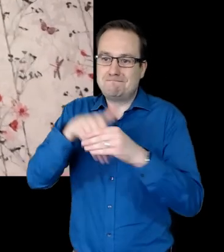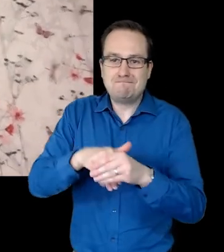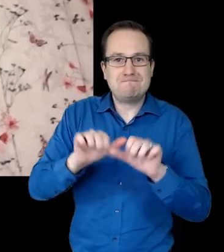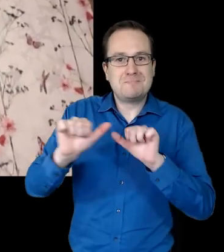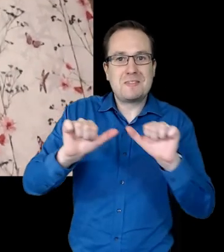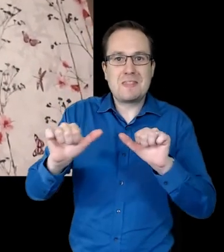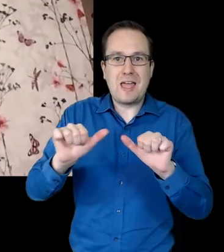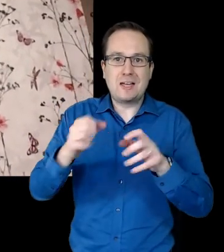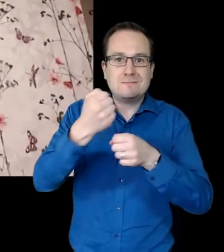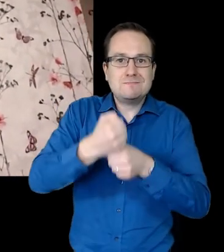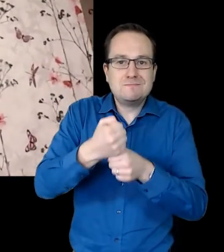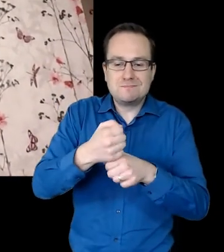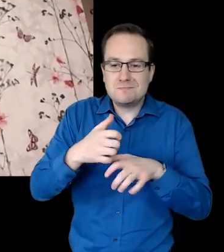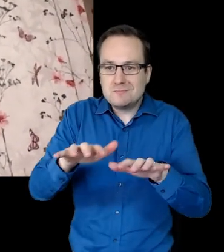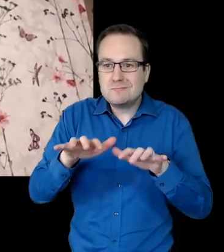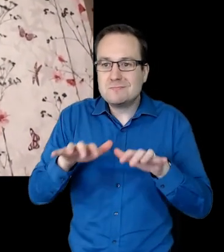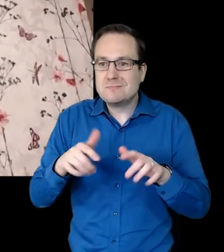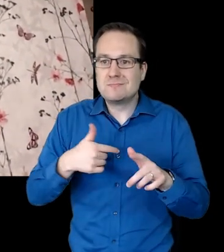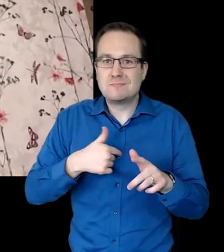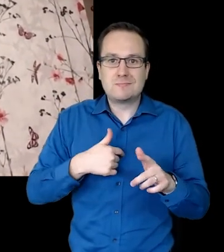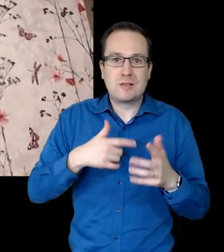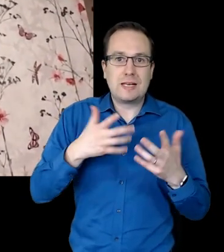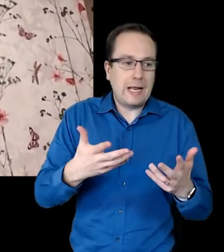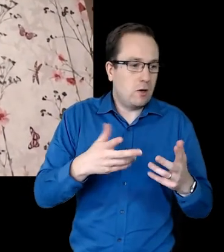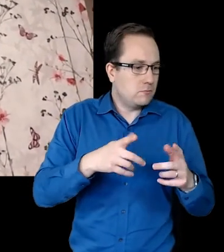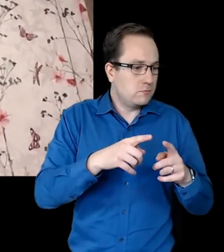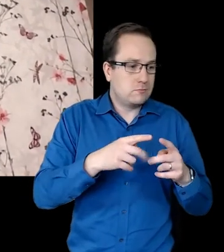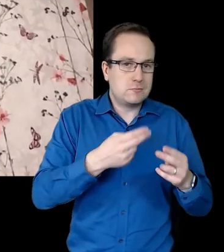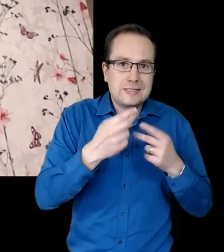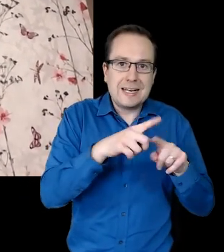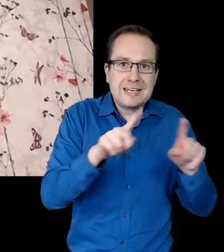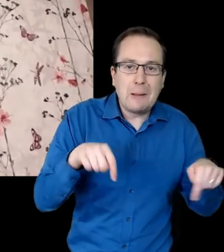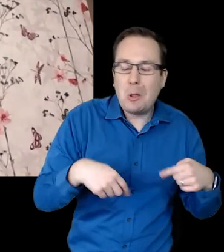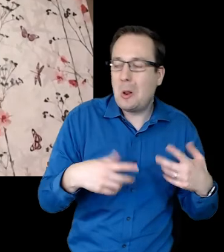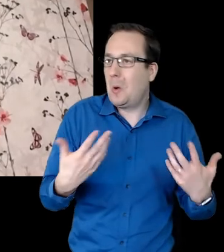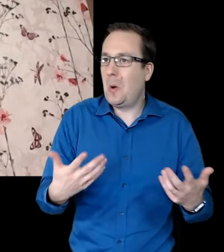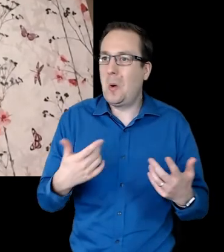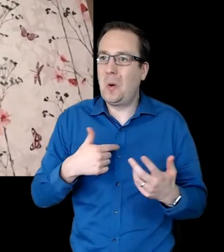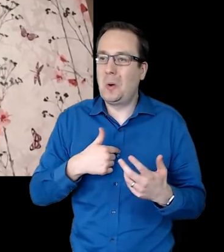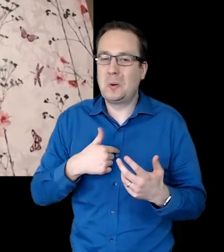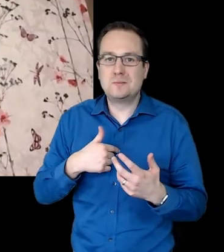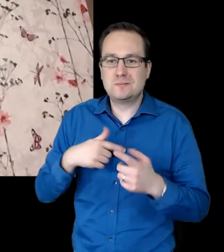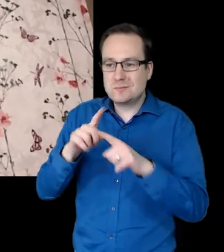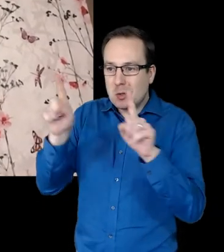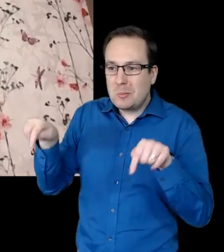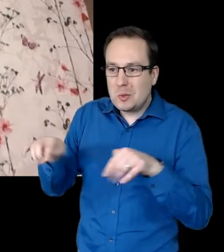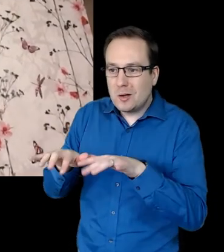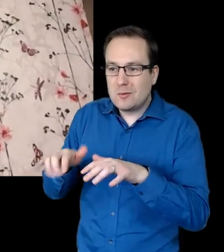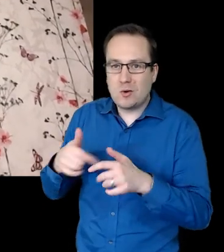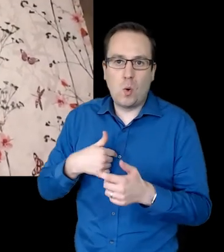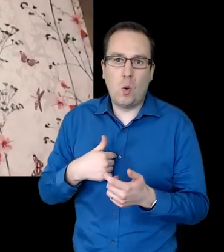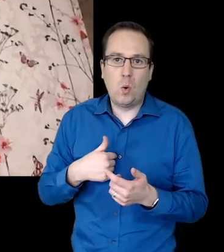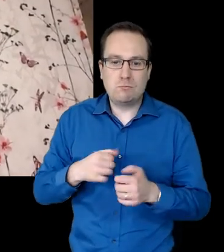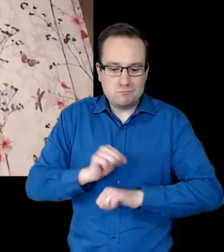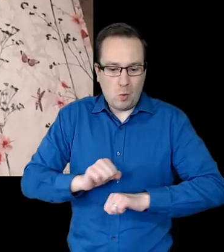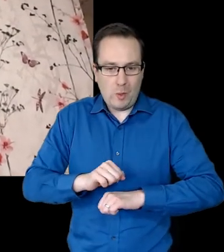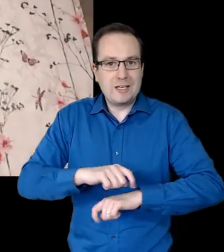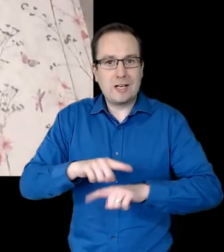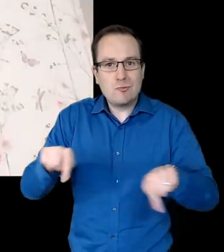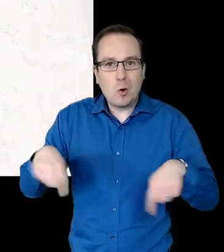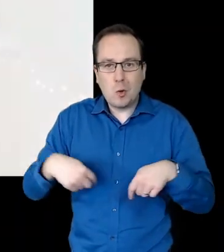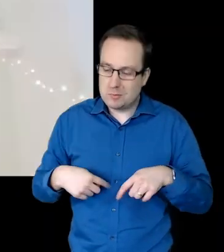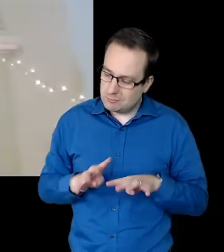to their dinner tables and computer screens, and beside them in waiting rooms and in checkout